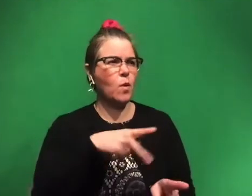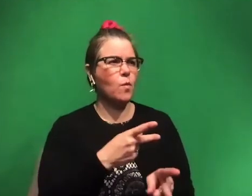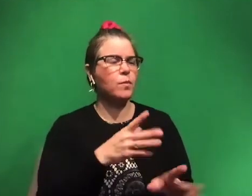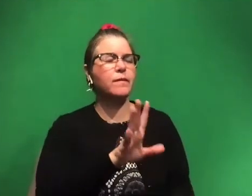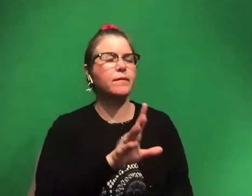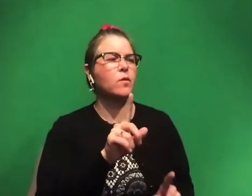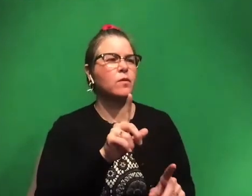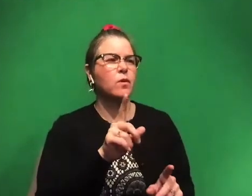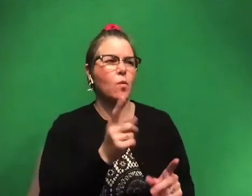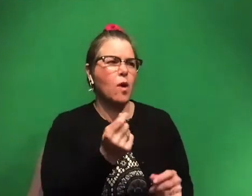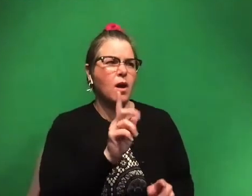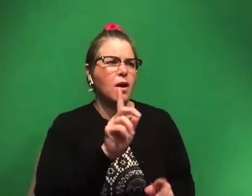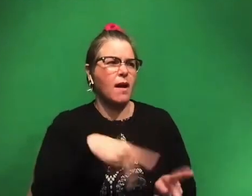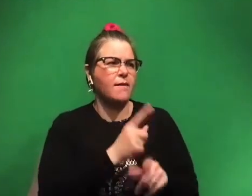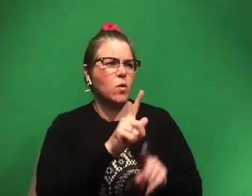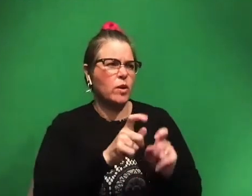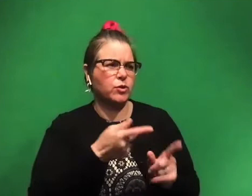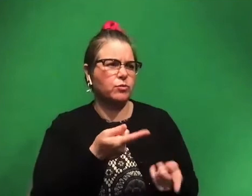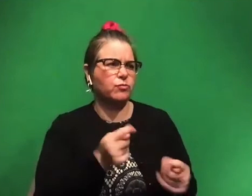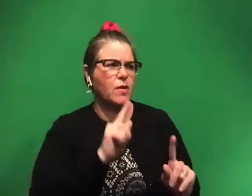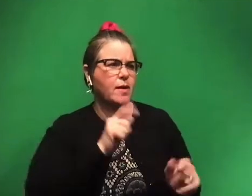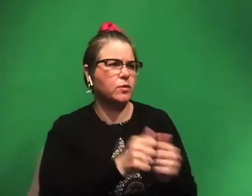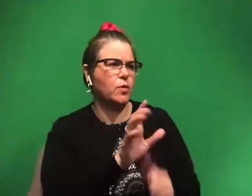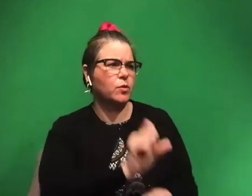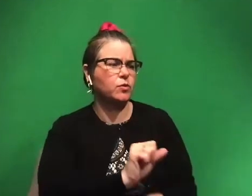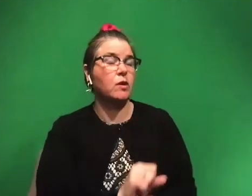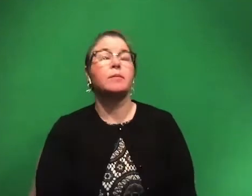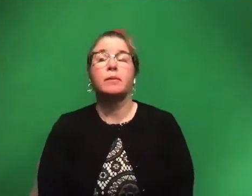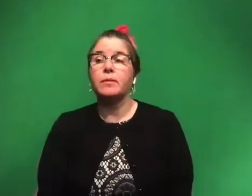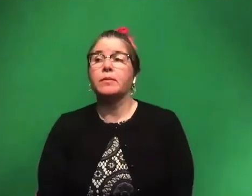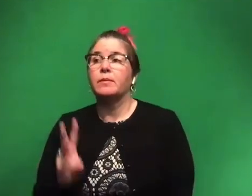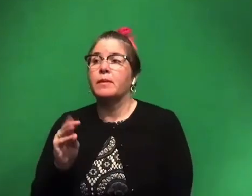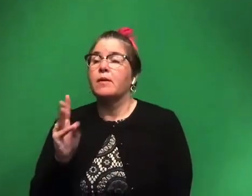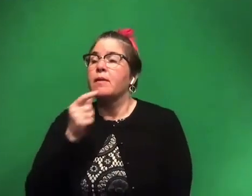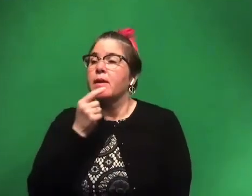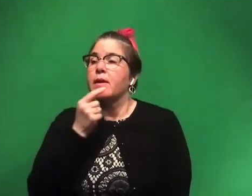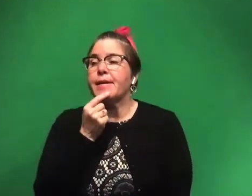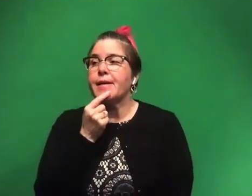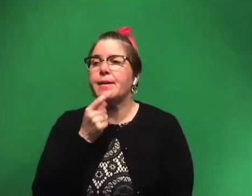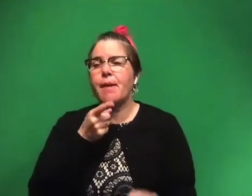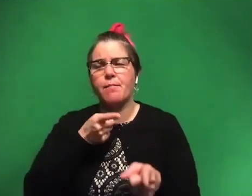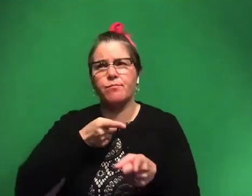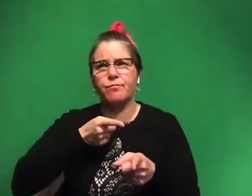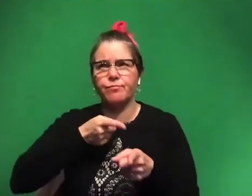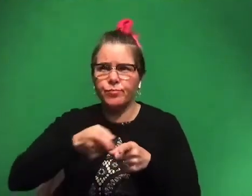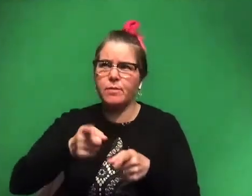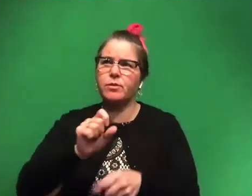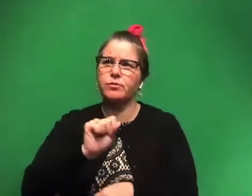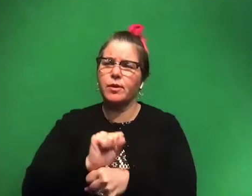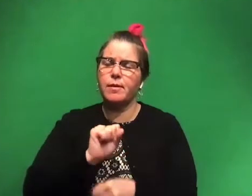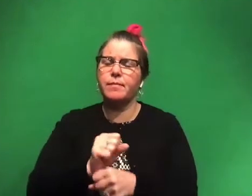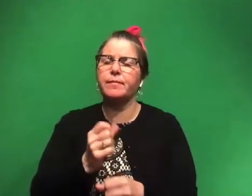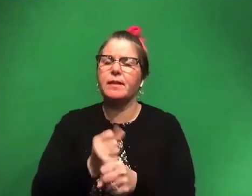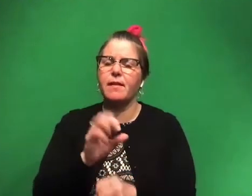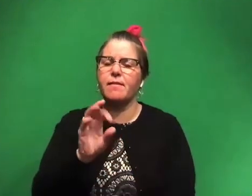are you trying to answer with your job? Wow. So we are, our primary job is to get that fossil out of the